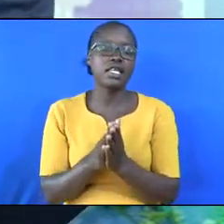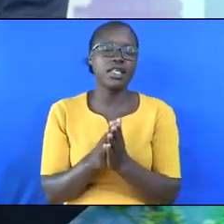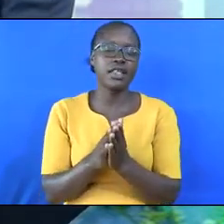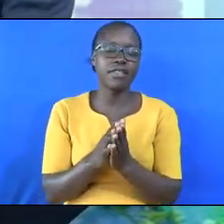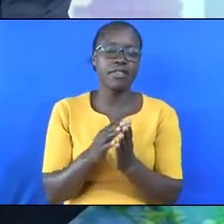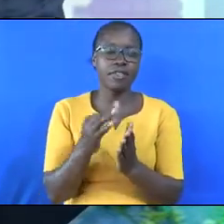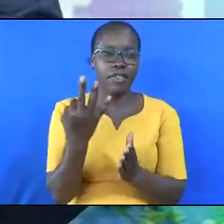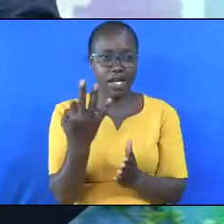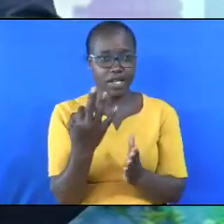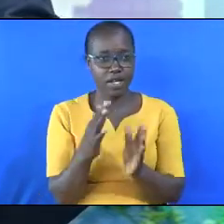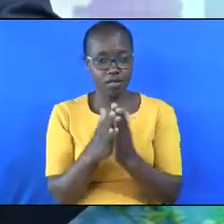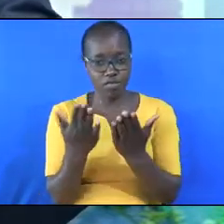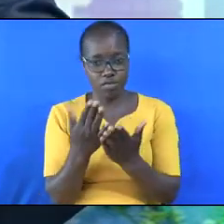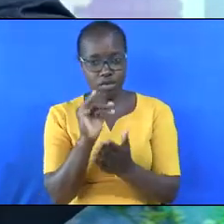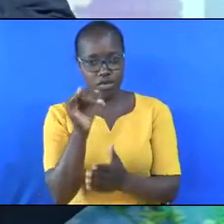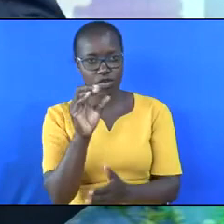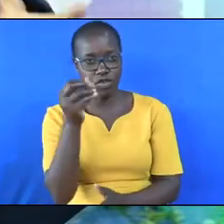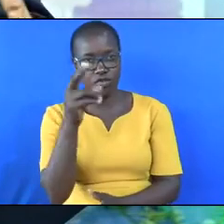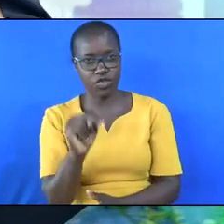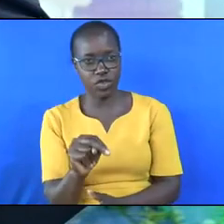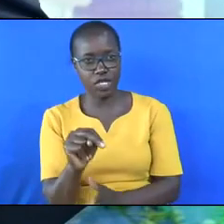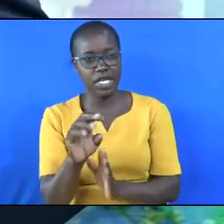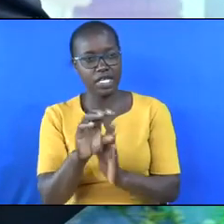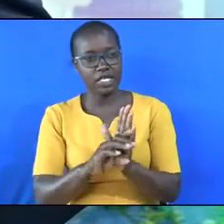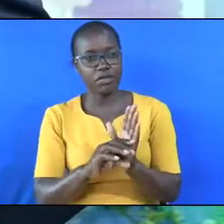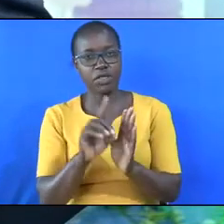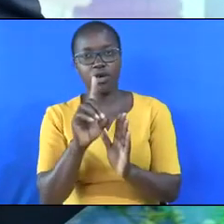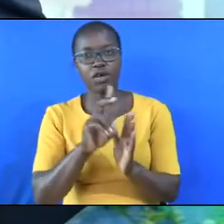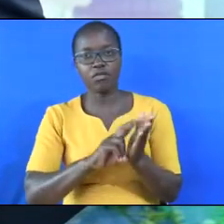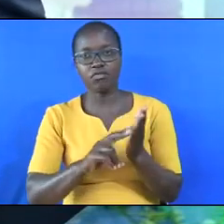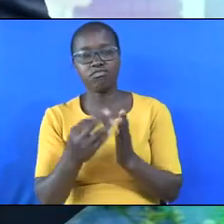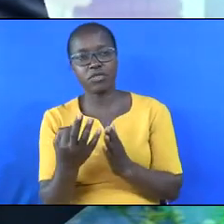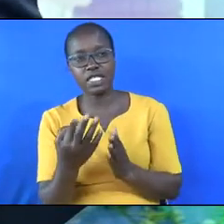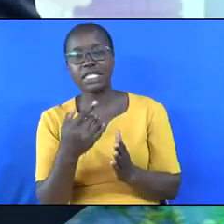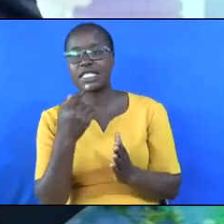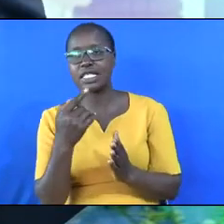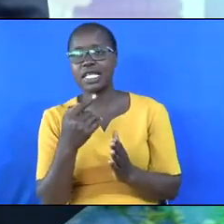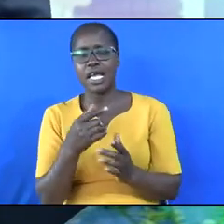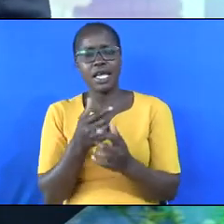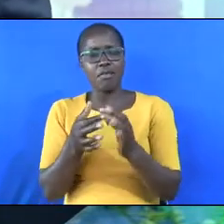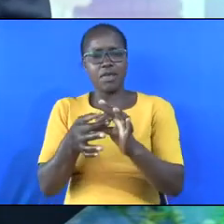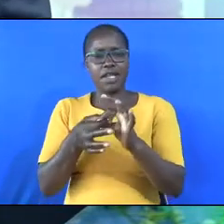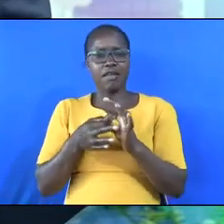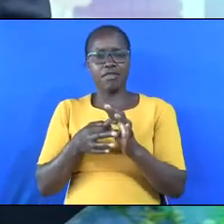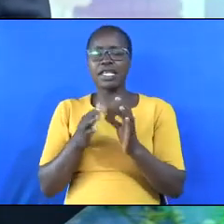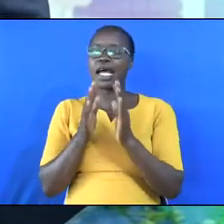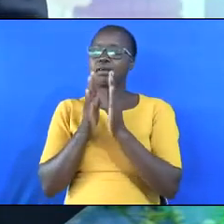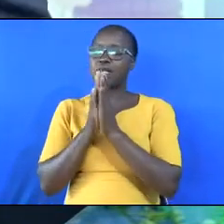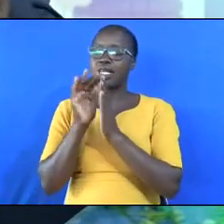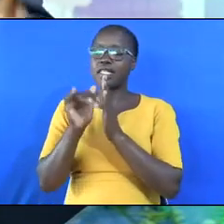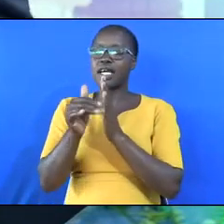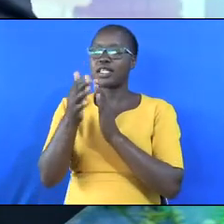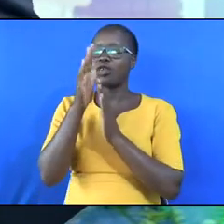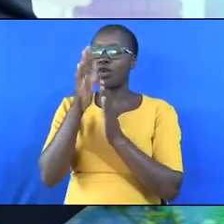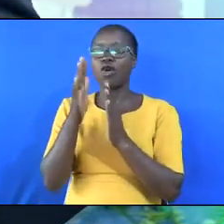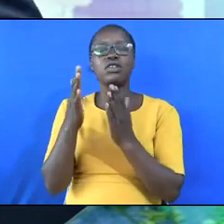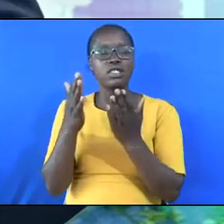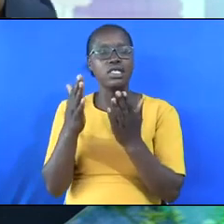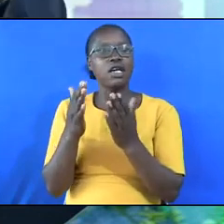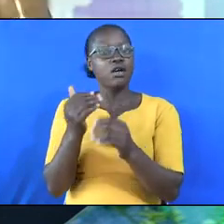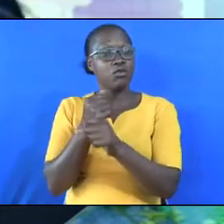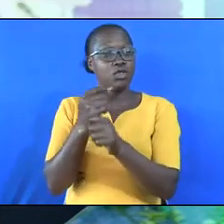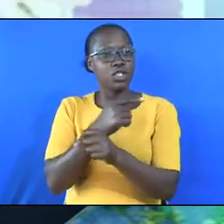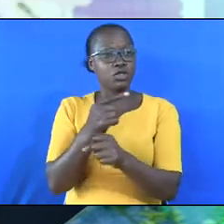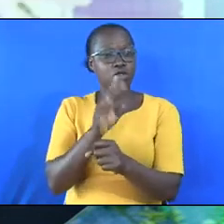1, verse 3, that beloved, I pray that you may prosper in all things. Be in health